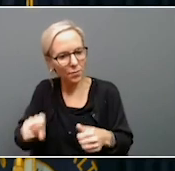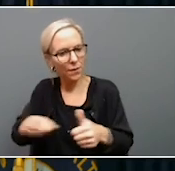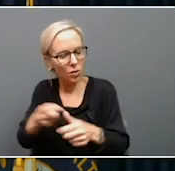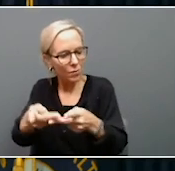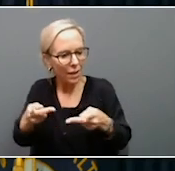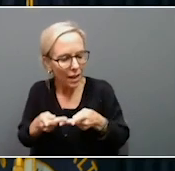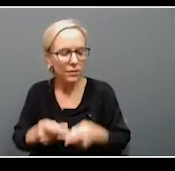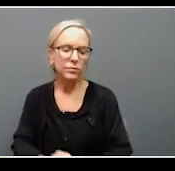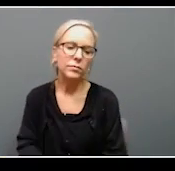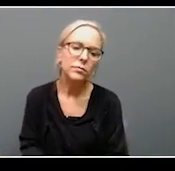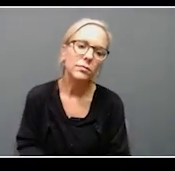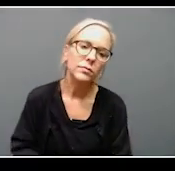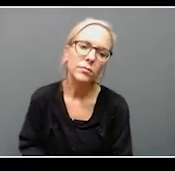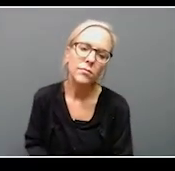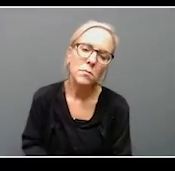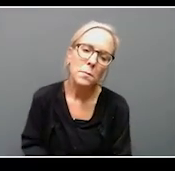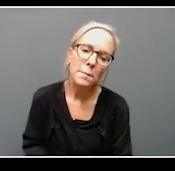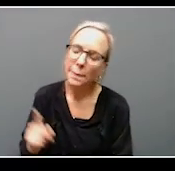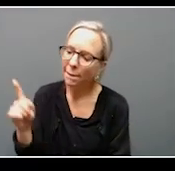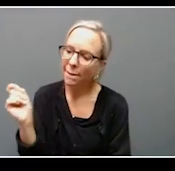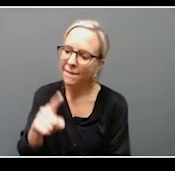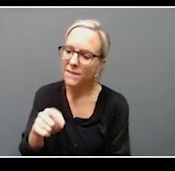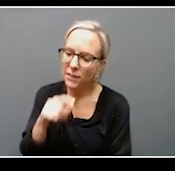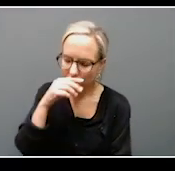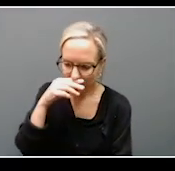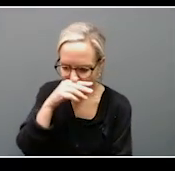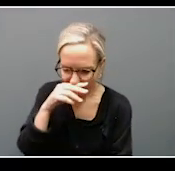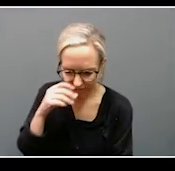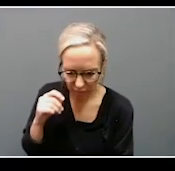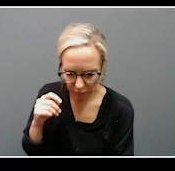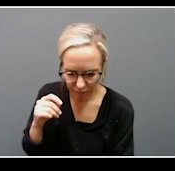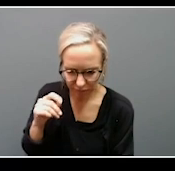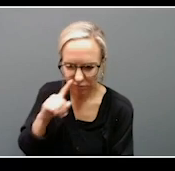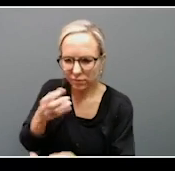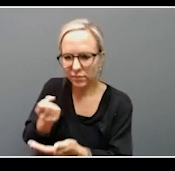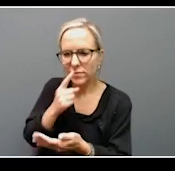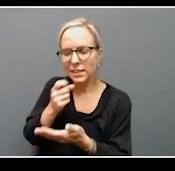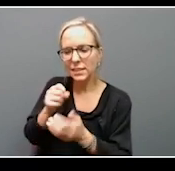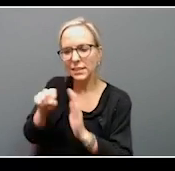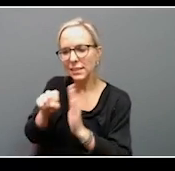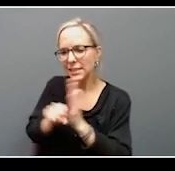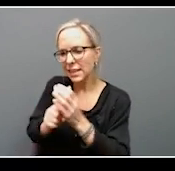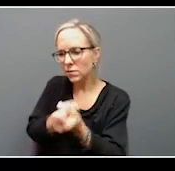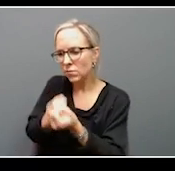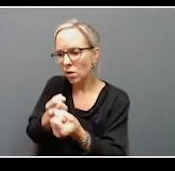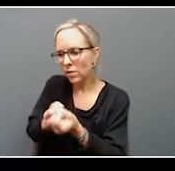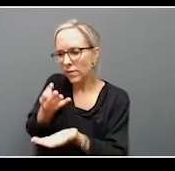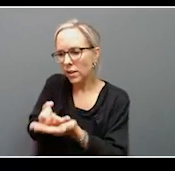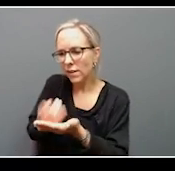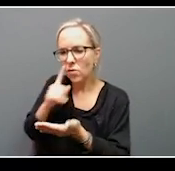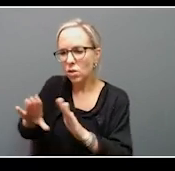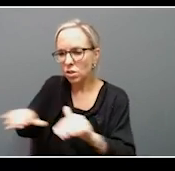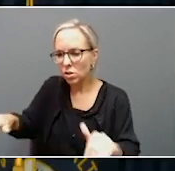just last month when you allocated that $41.5 million to support the state's foster care children. Is there more money? Is it the problem we could throw more